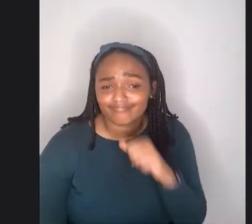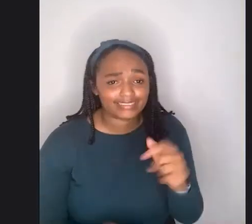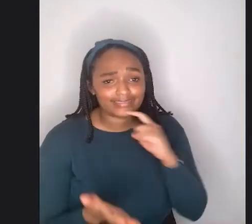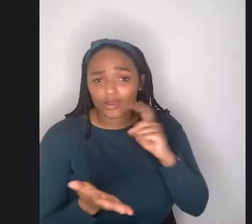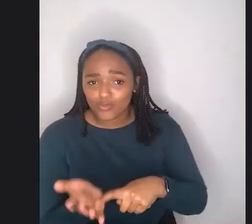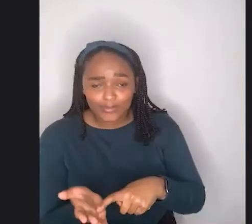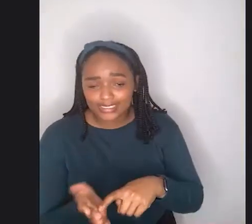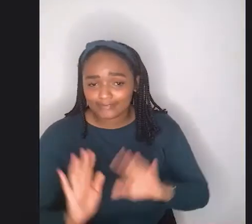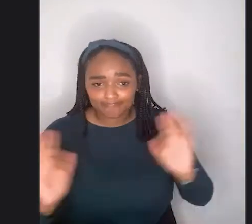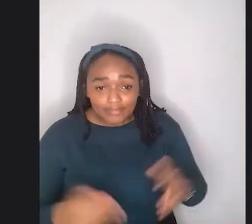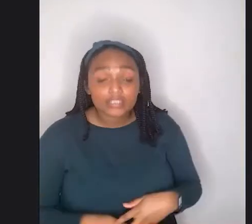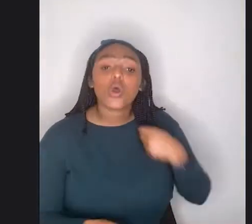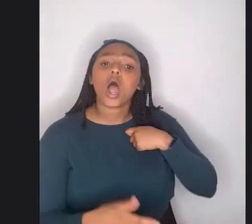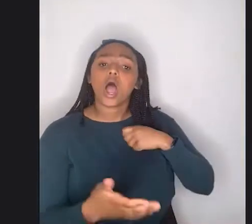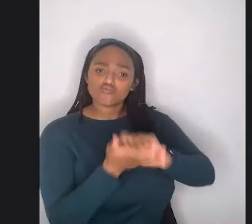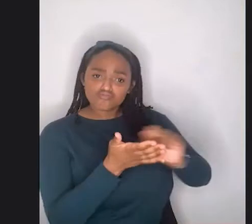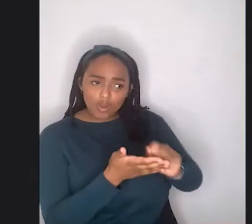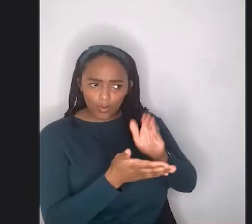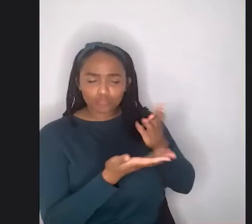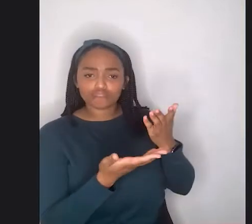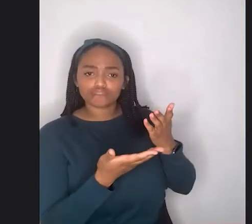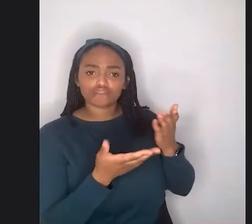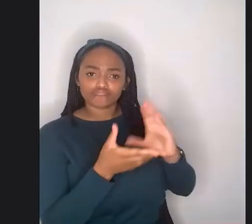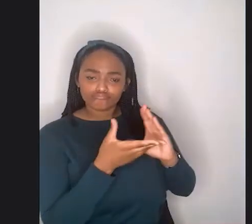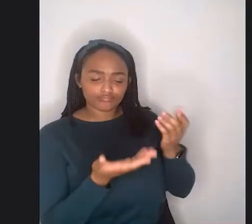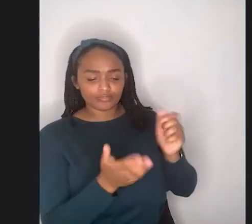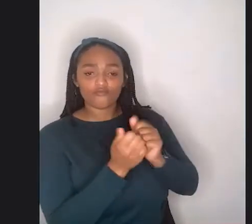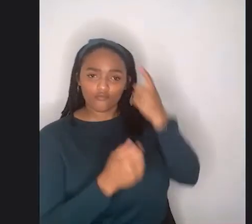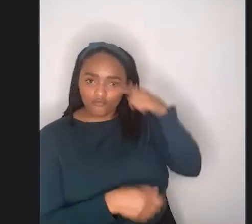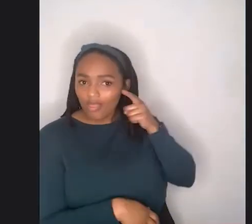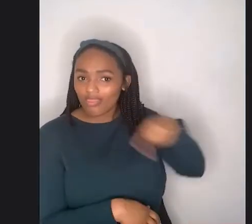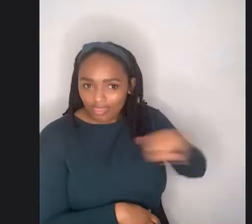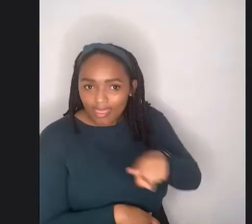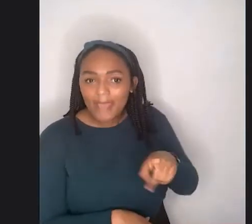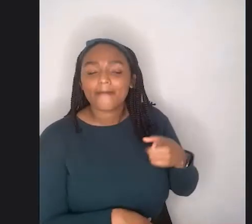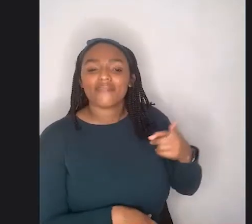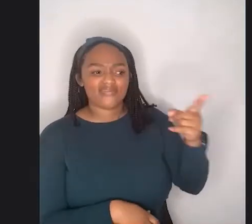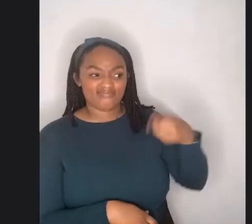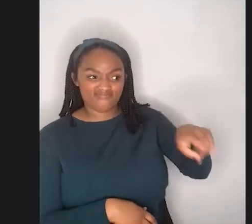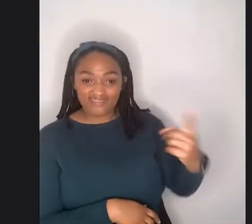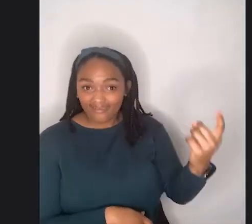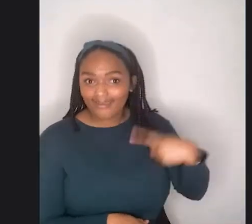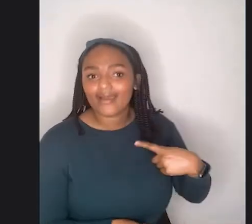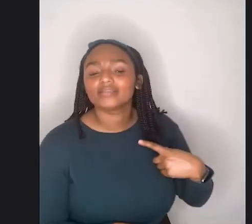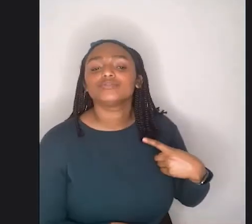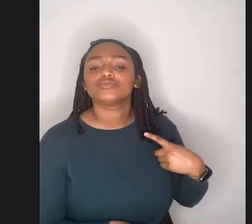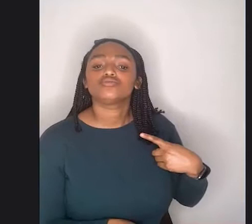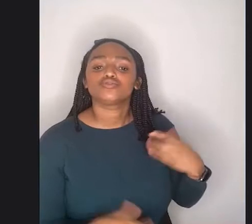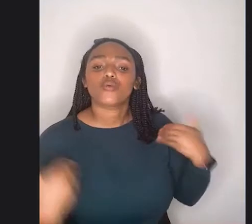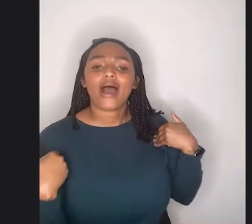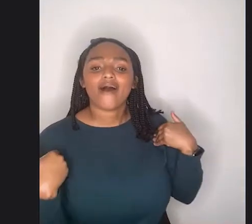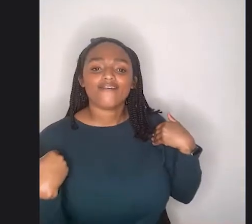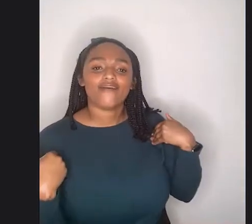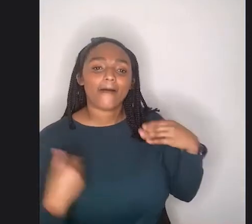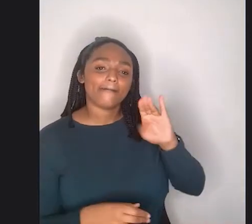piece for them and then they asked me to rope in two of my friends for a very fun swimsuit shoot, which was a bikini shoot.